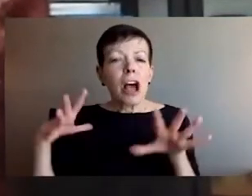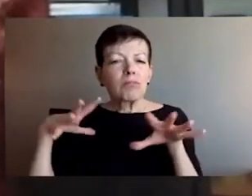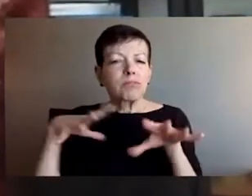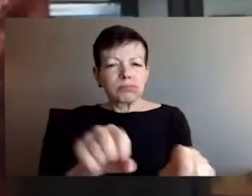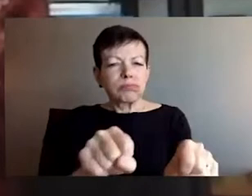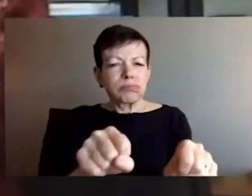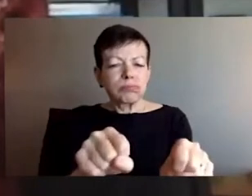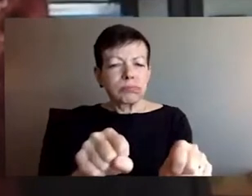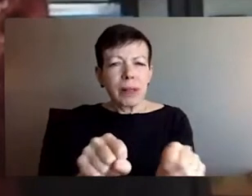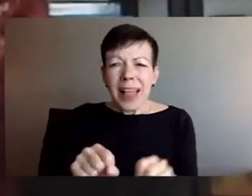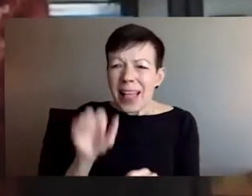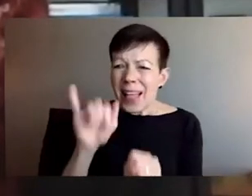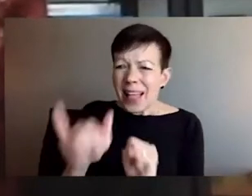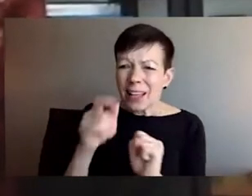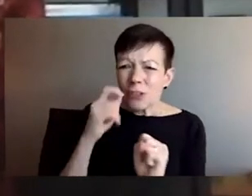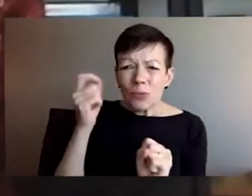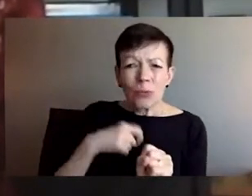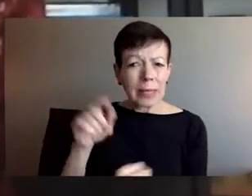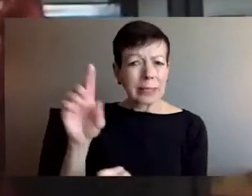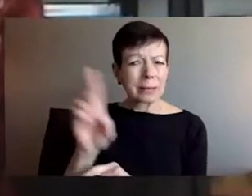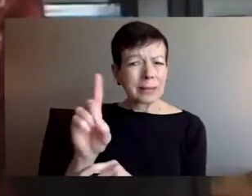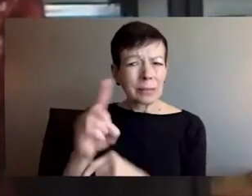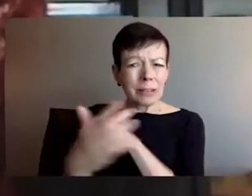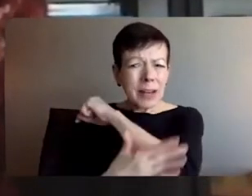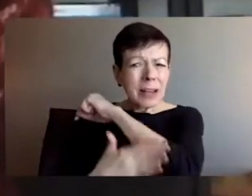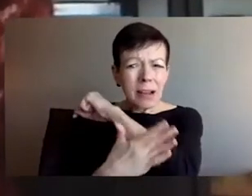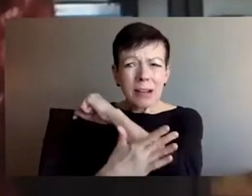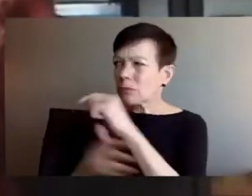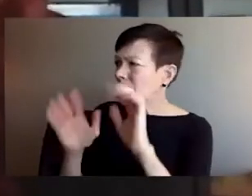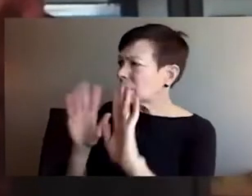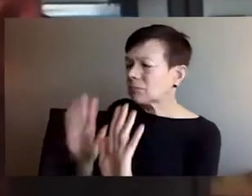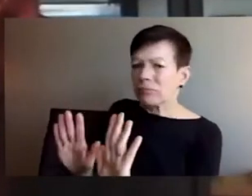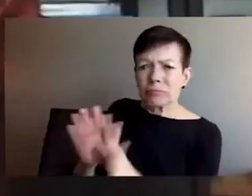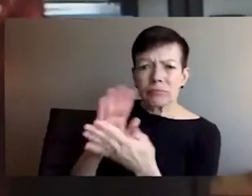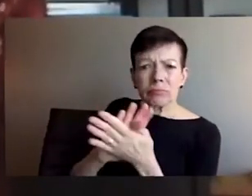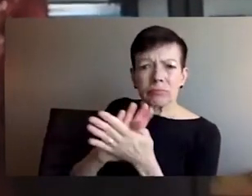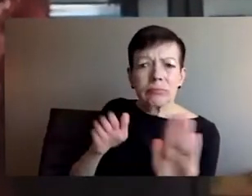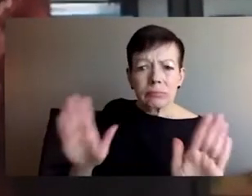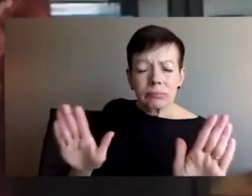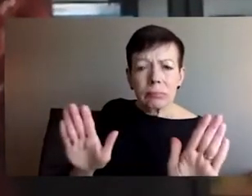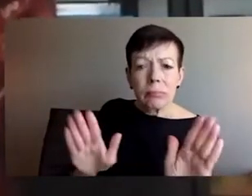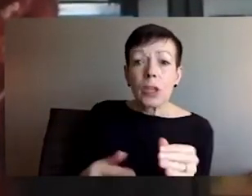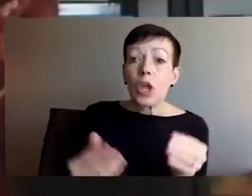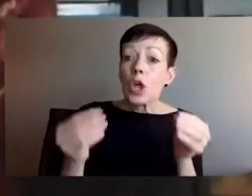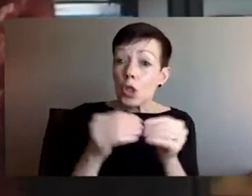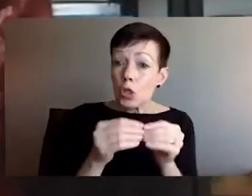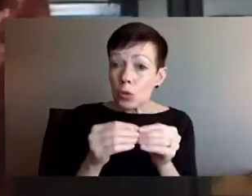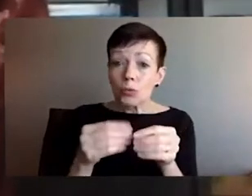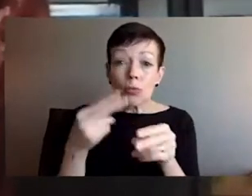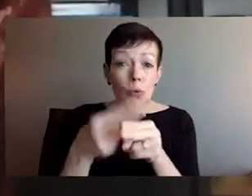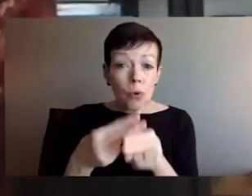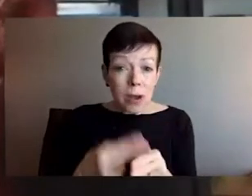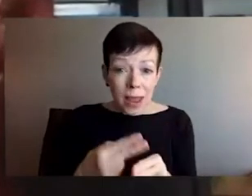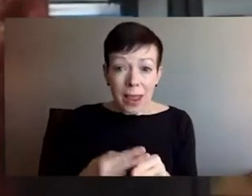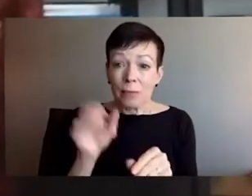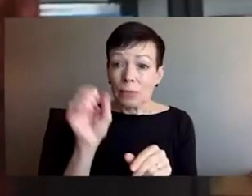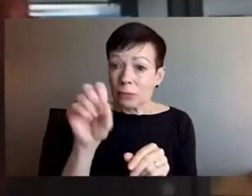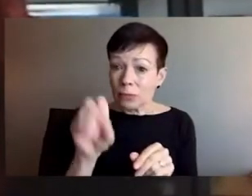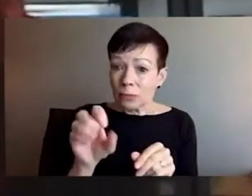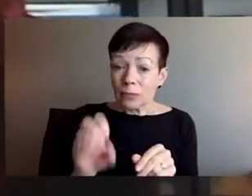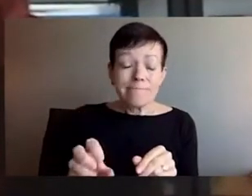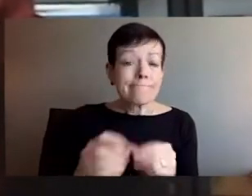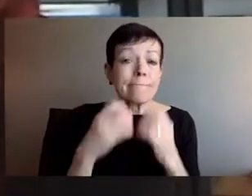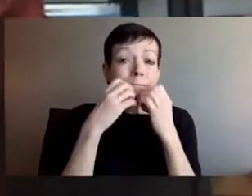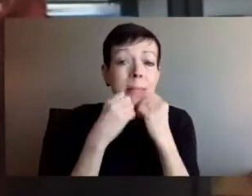These names are places where real people led real lives until two and a half weeks ago when the Russian Federation